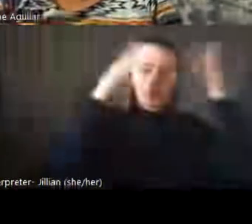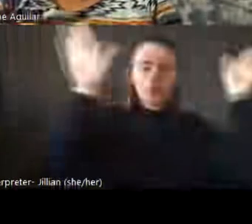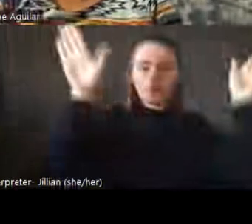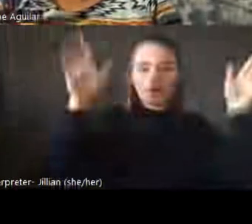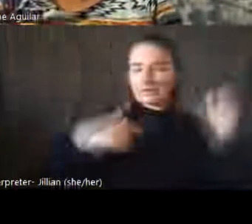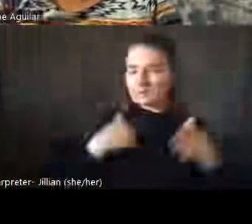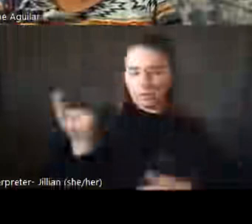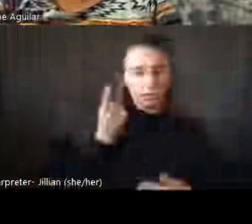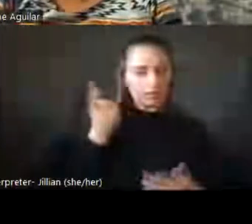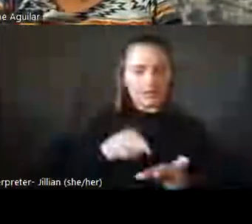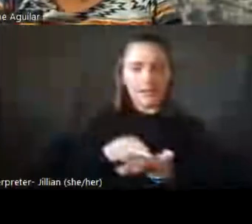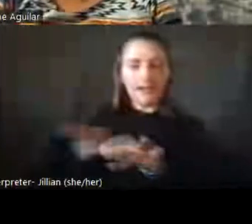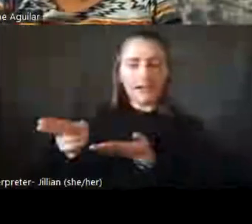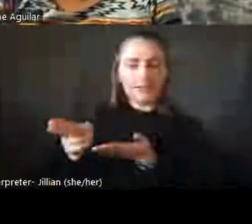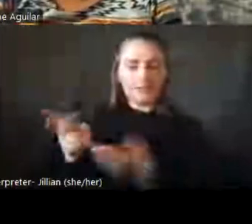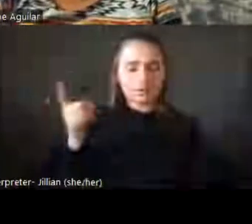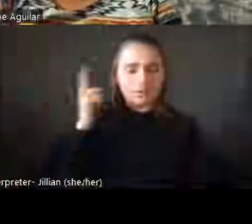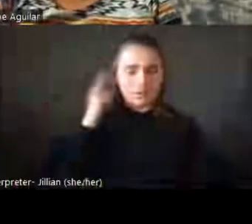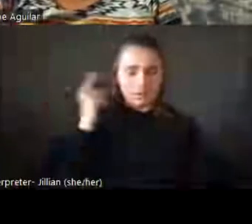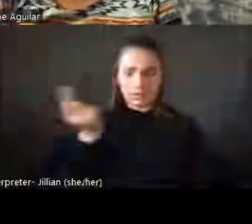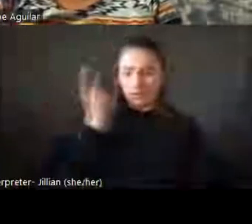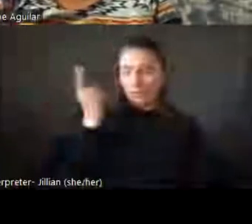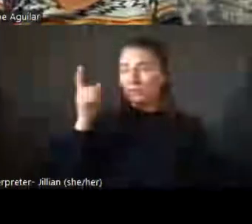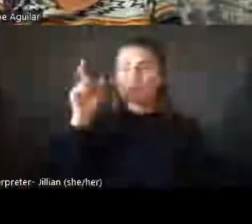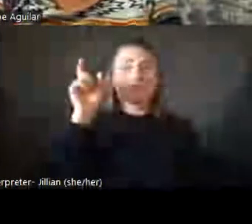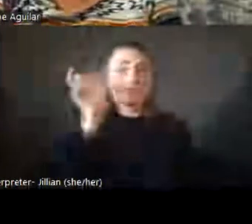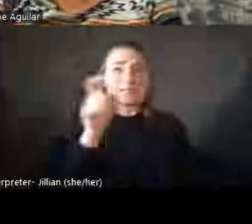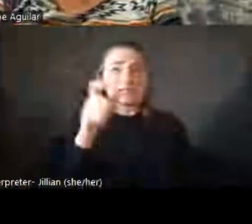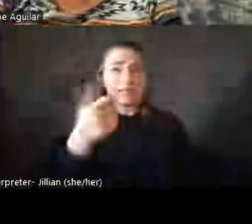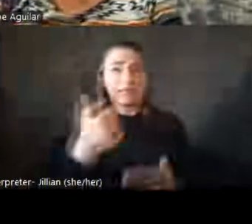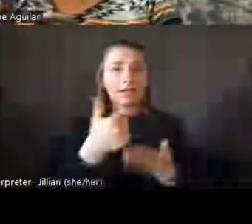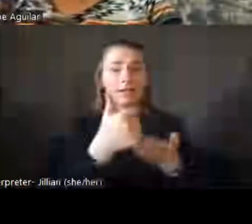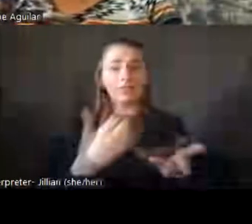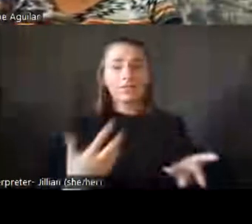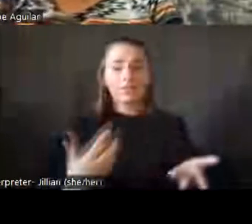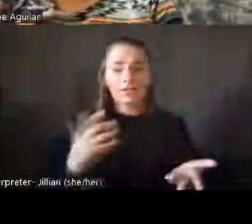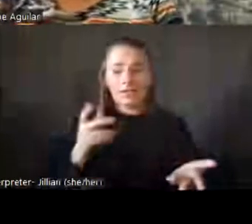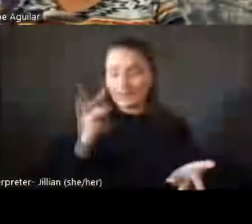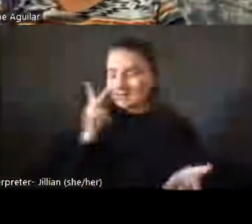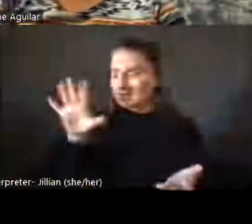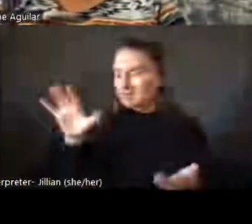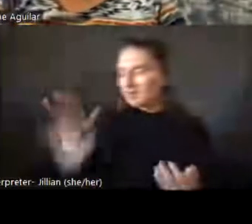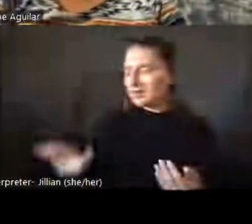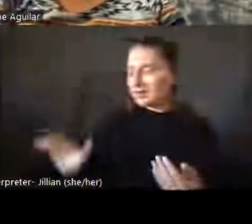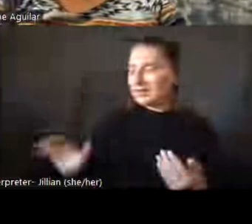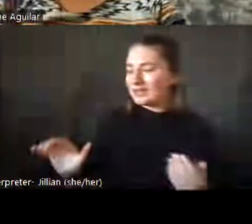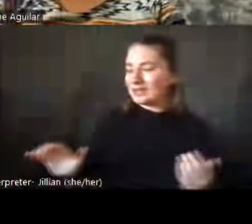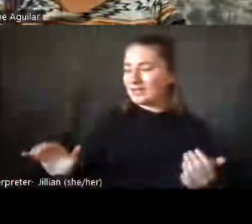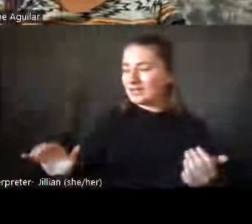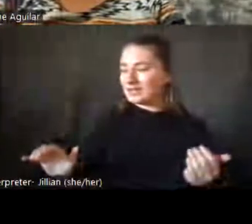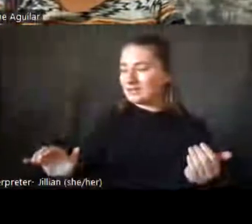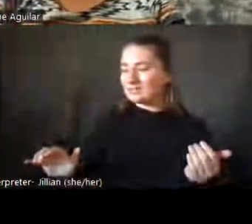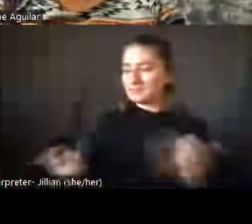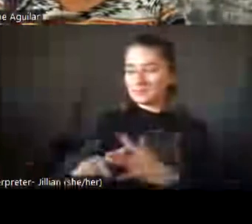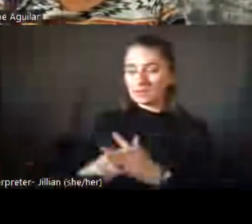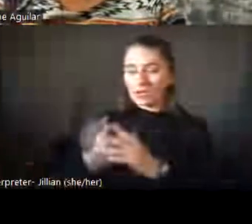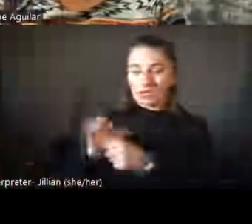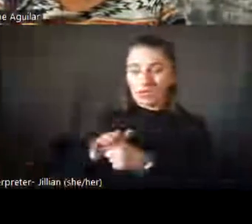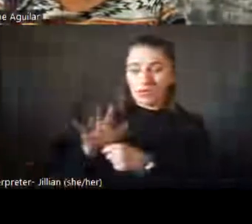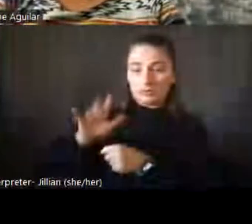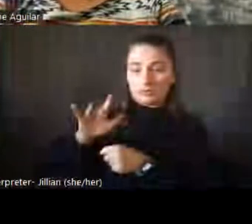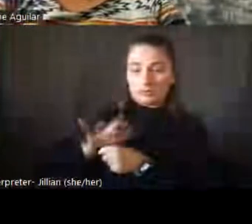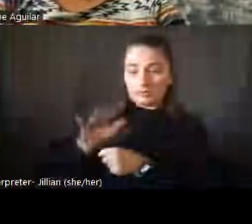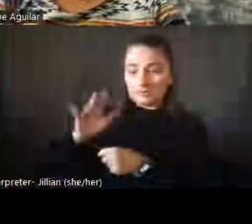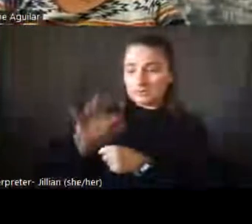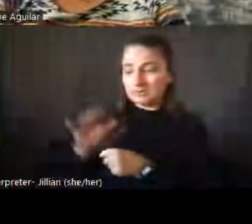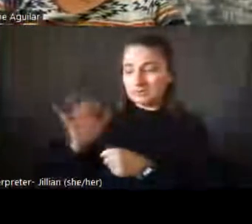somebody like, you know, in need or if I see their kid kind of acting up in the in the grocery store. Or I'm one